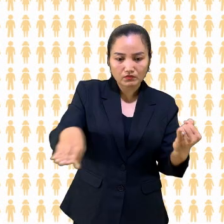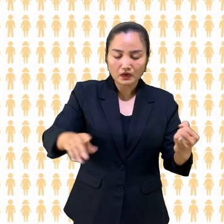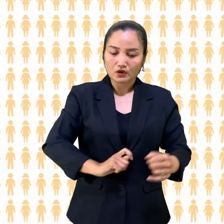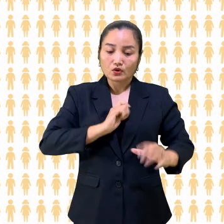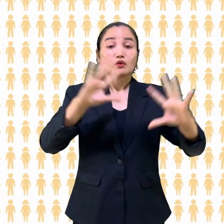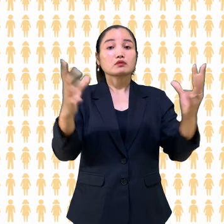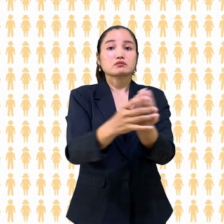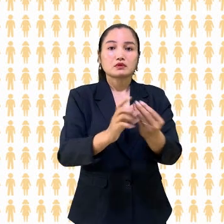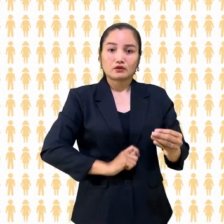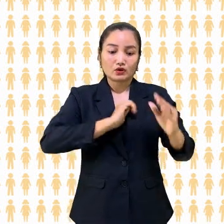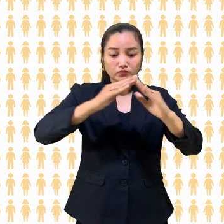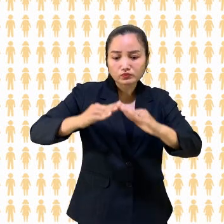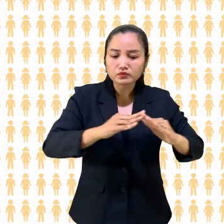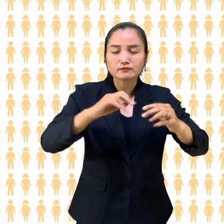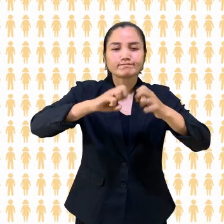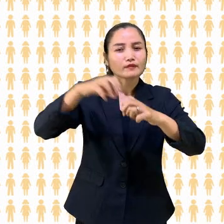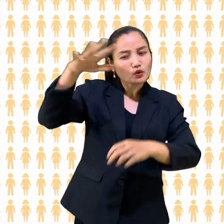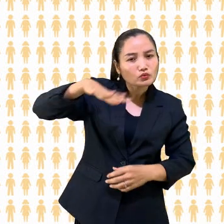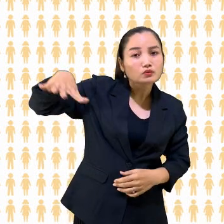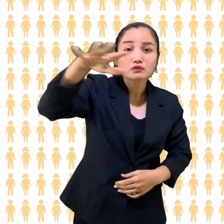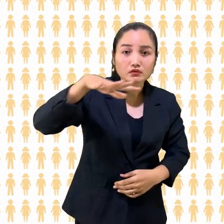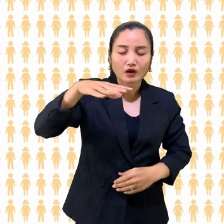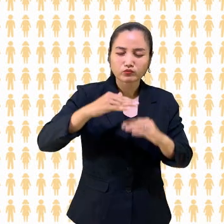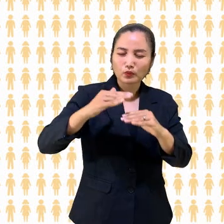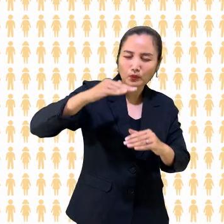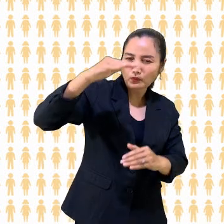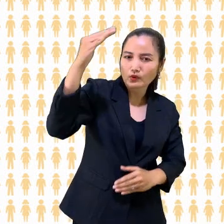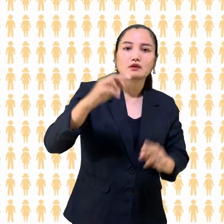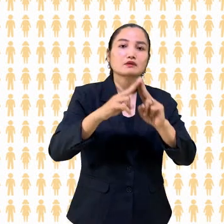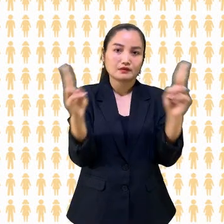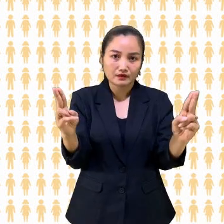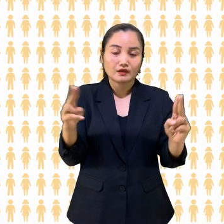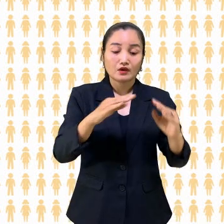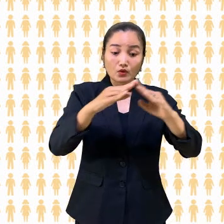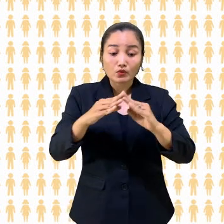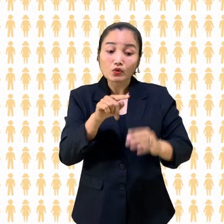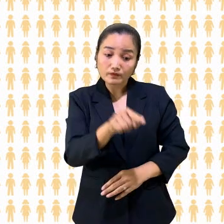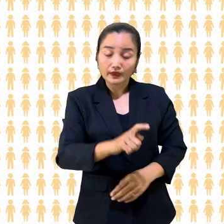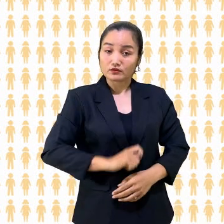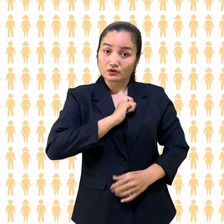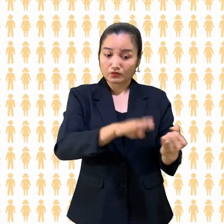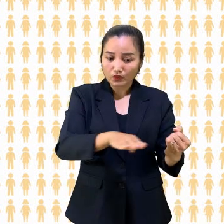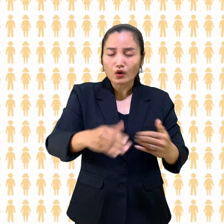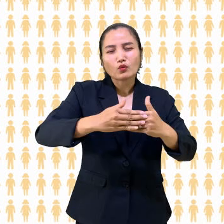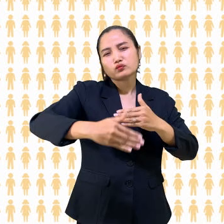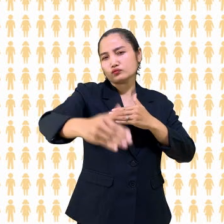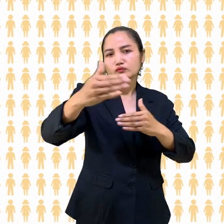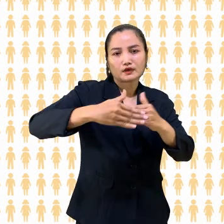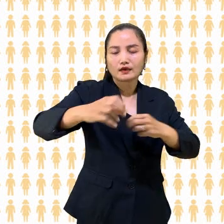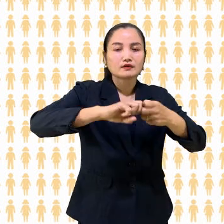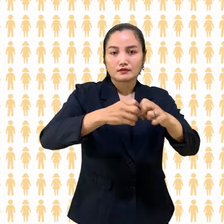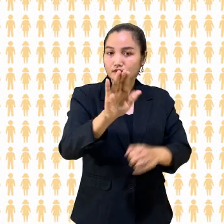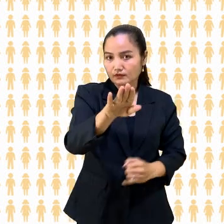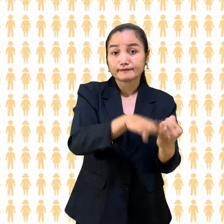children, more than one-third of children in the country, are living in communes with a high or very high Children's Climate Risk